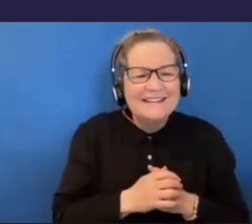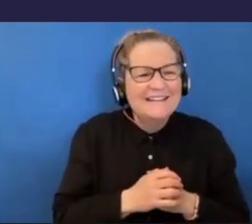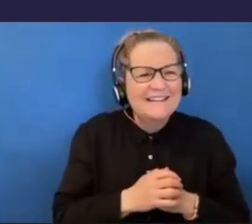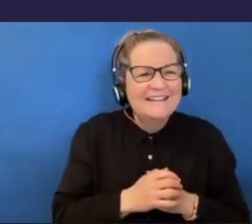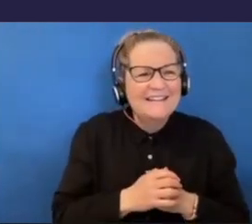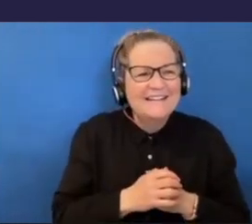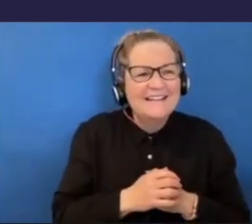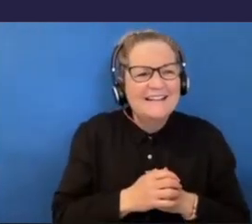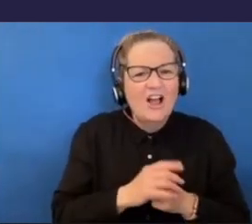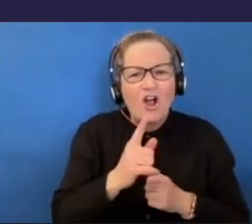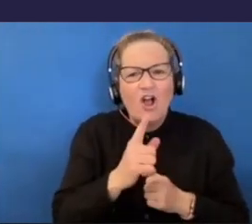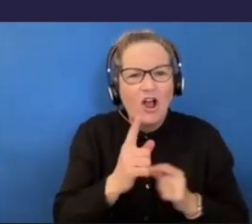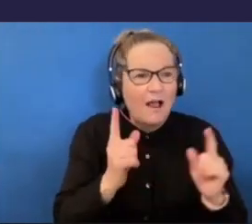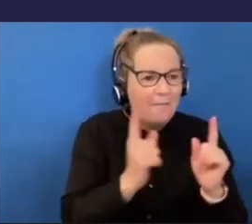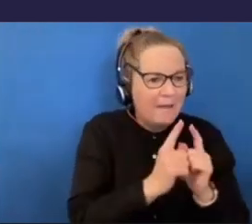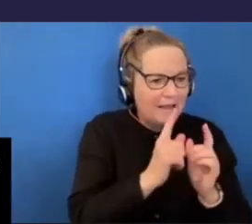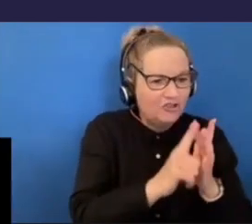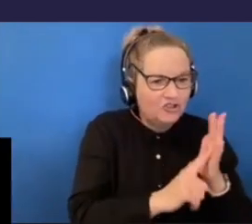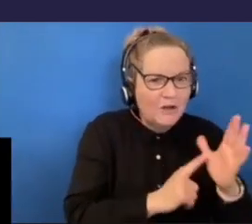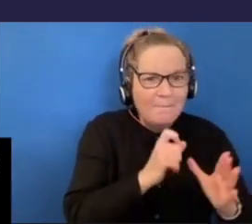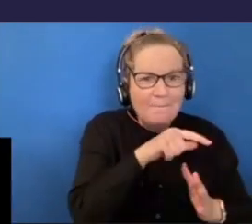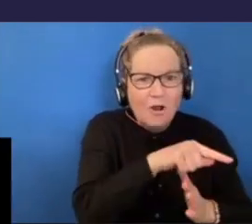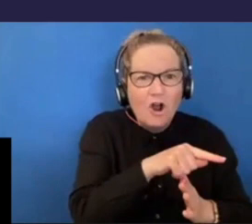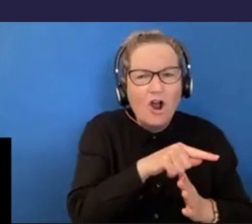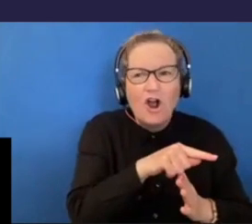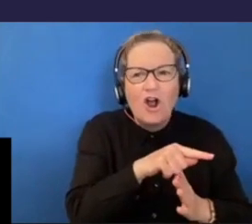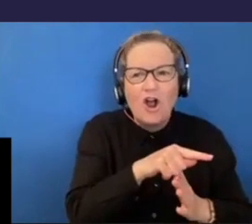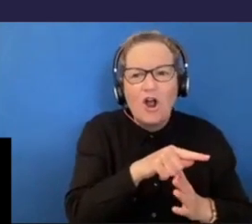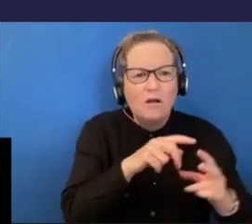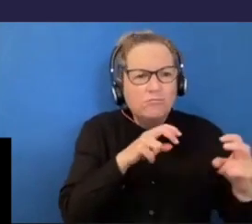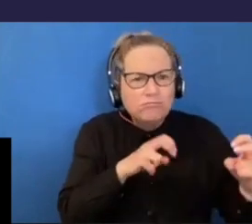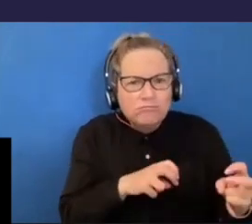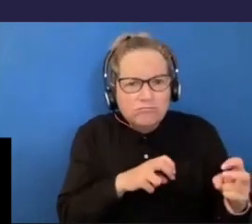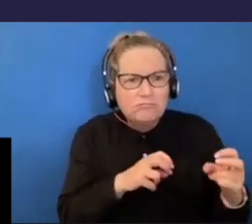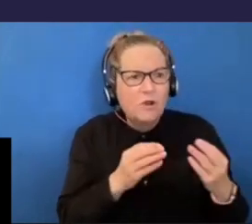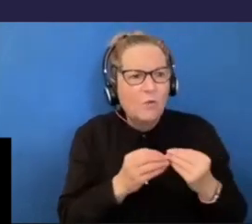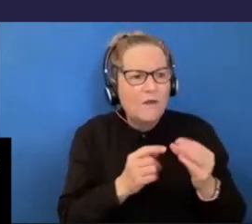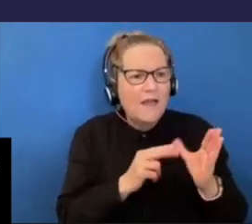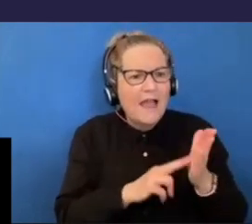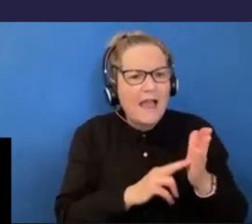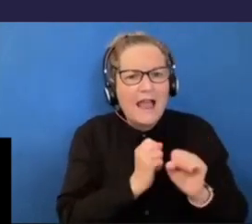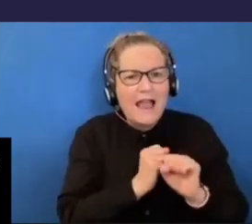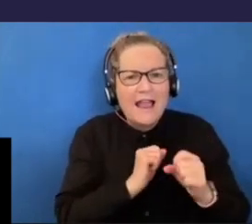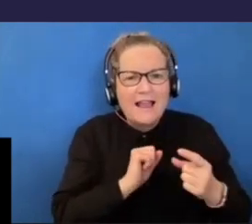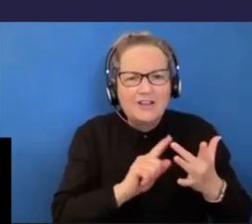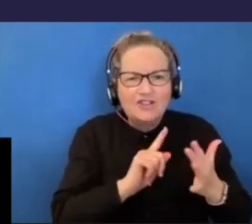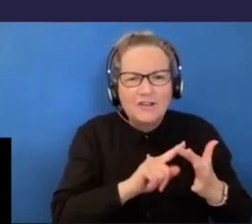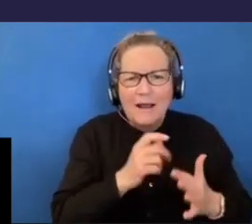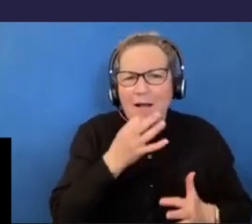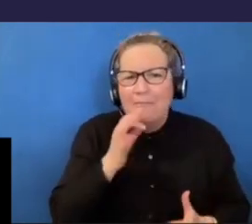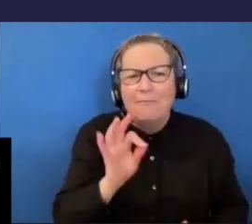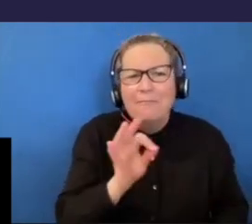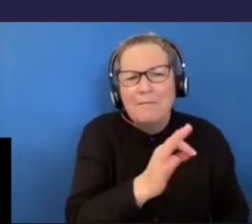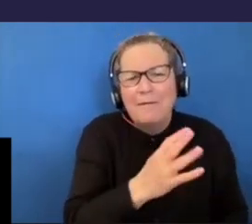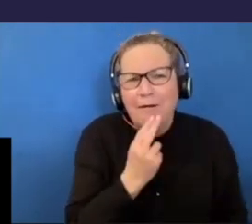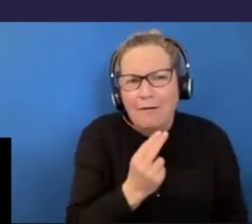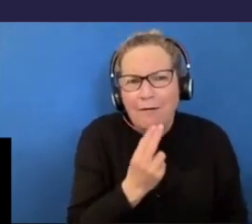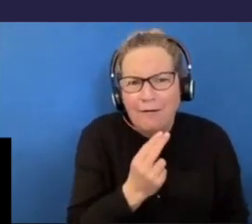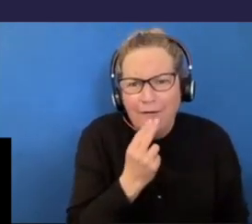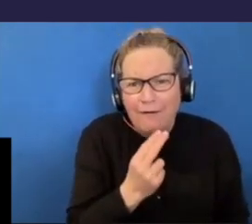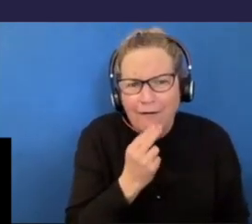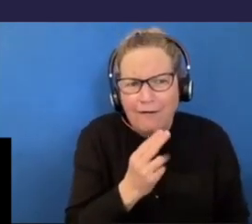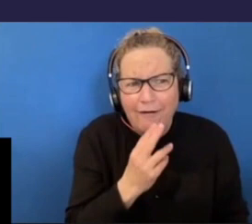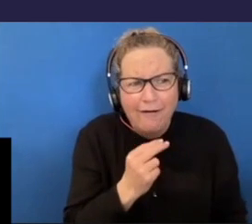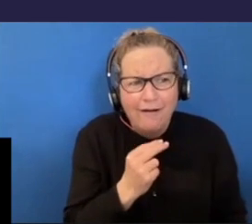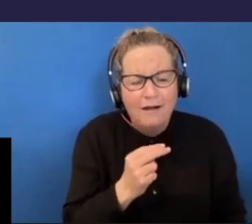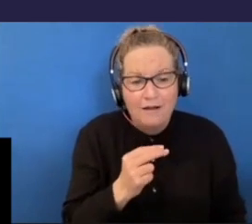to meet Jake. I came up to the house and hung out. met Angie, a little puppy. I had to make sure I passed the pipe check